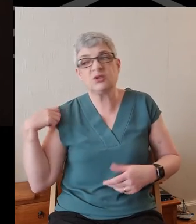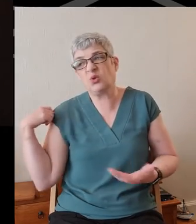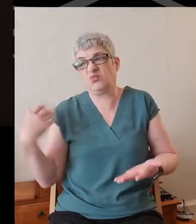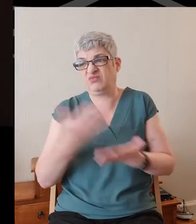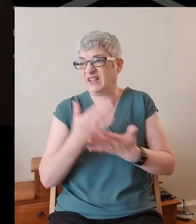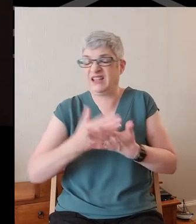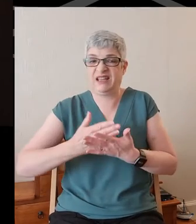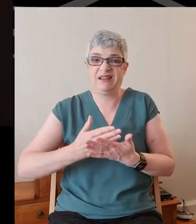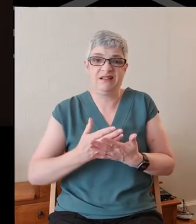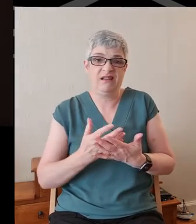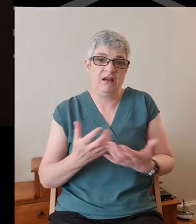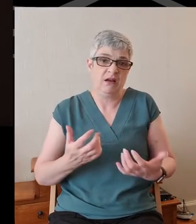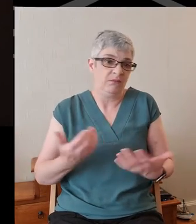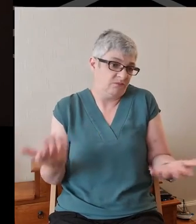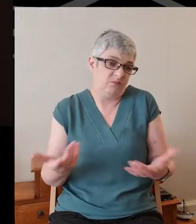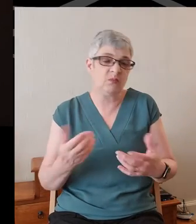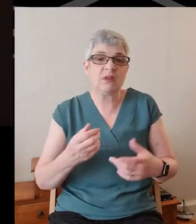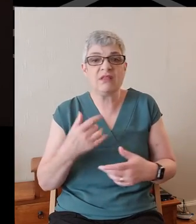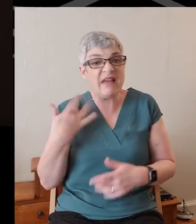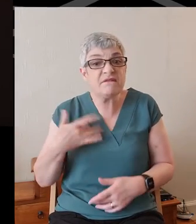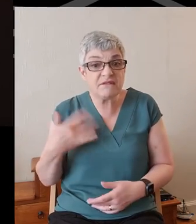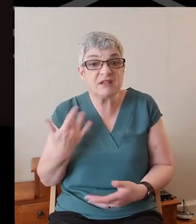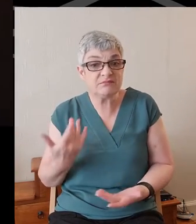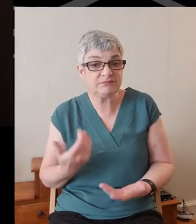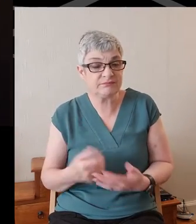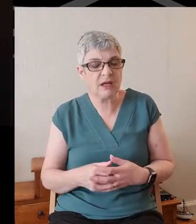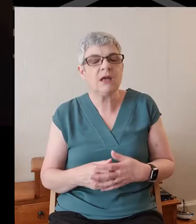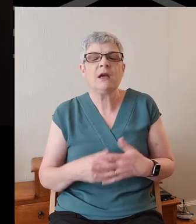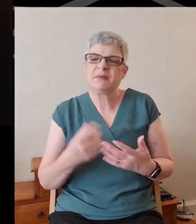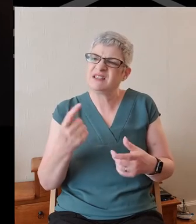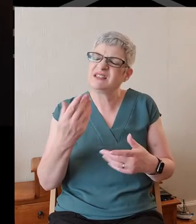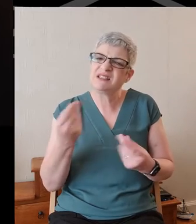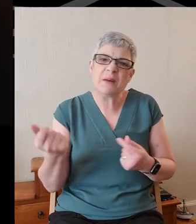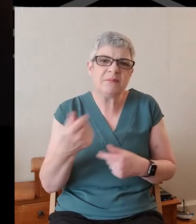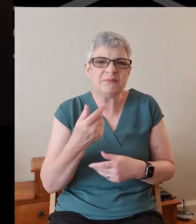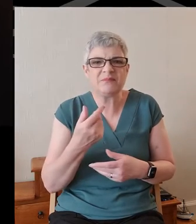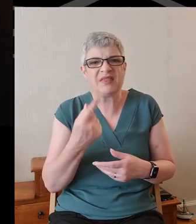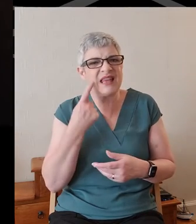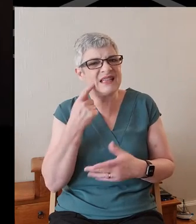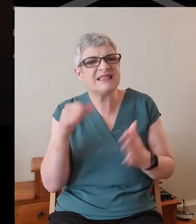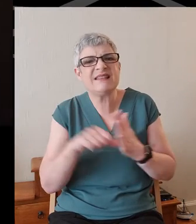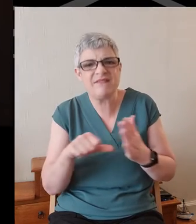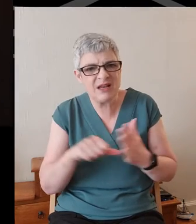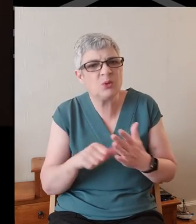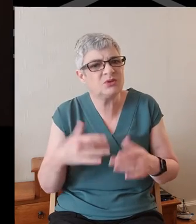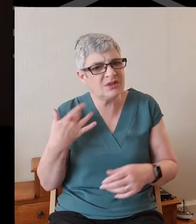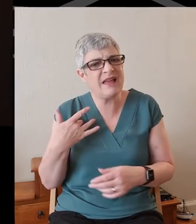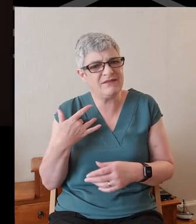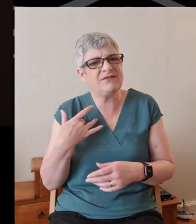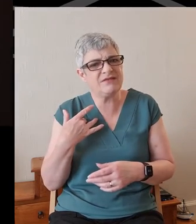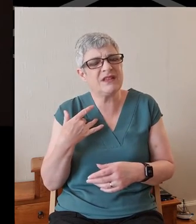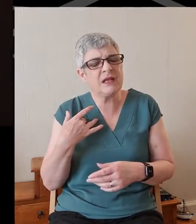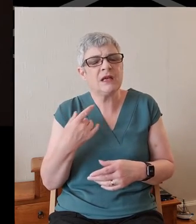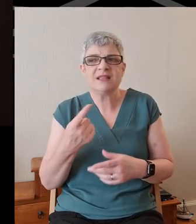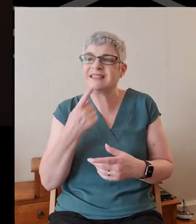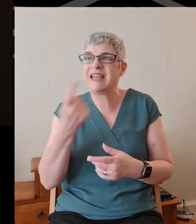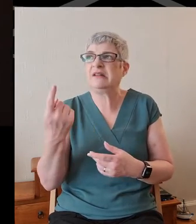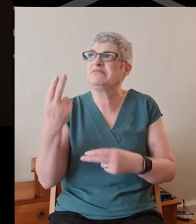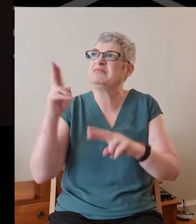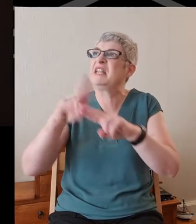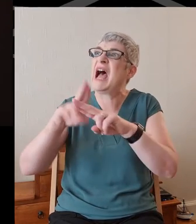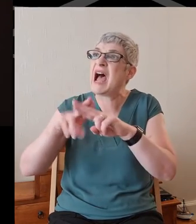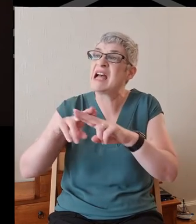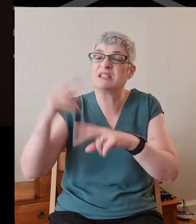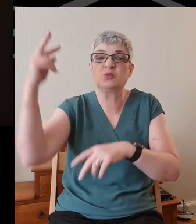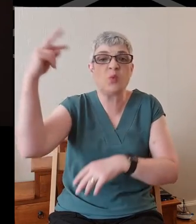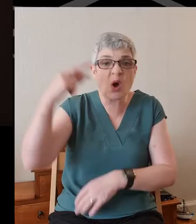Others find that hard to just live with, so we get all kinds of claims made from people saying that their dad's been watching over them